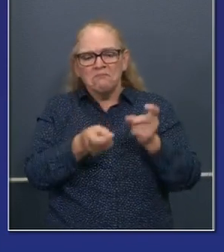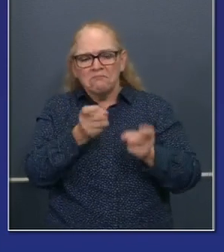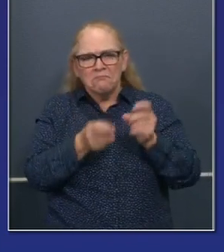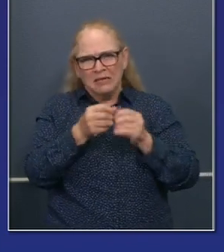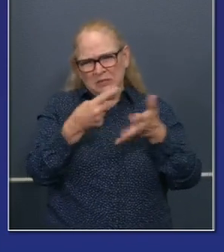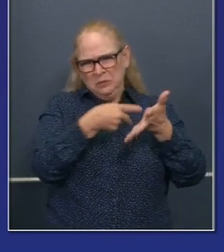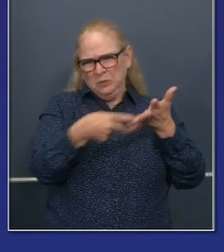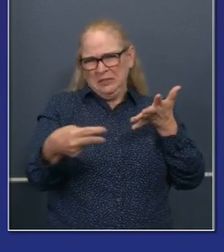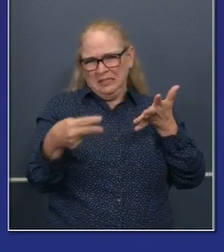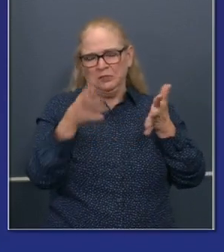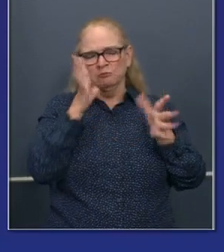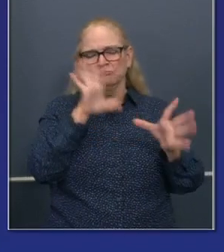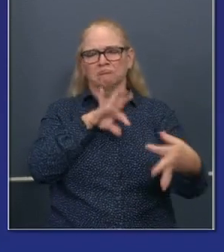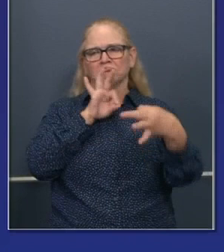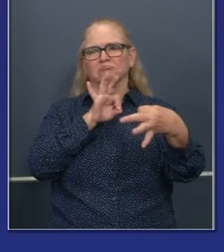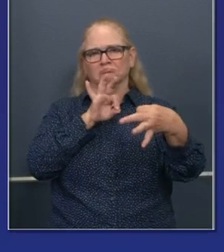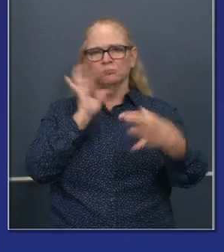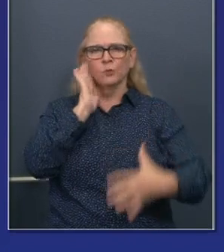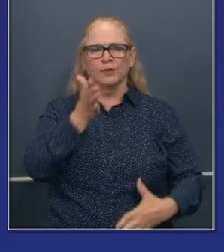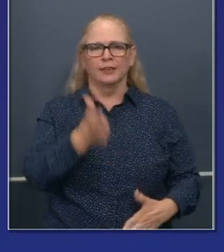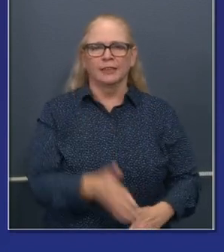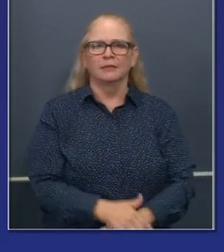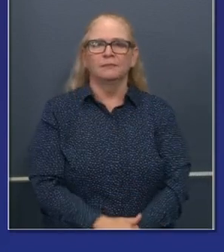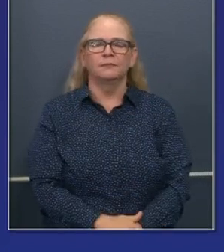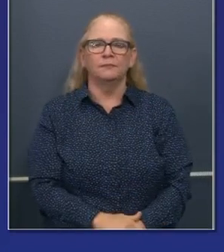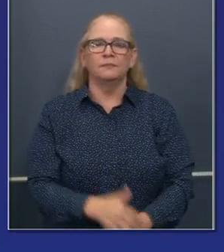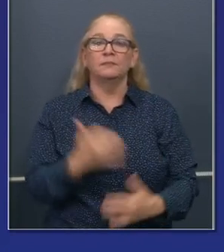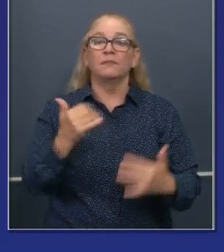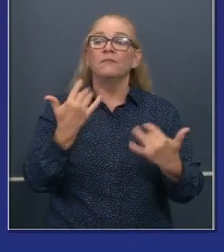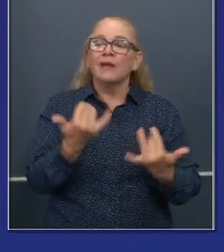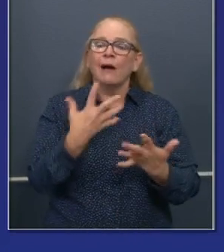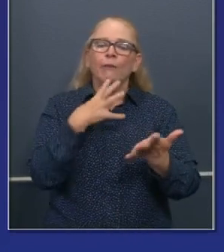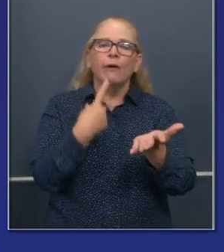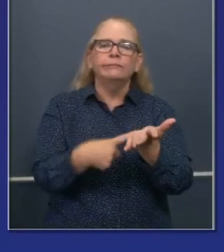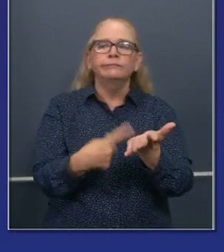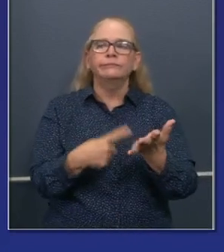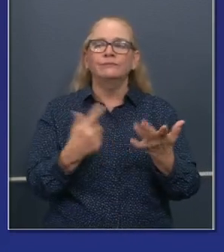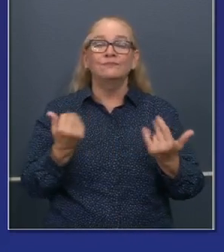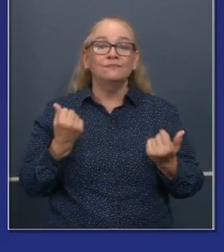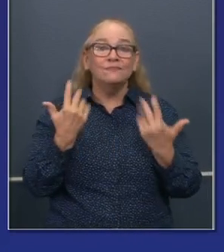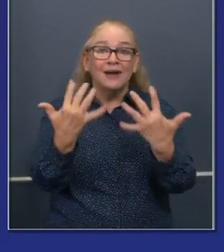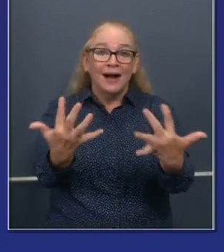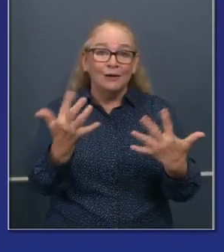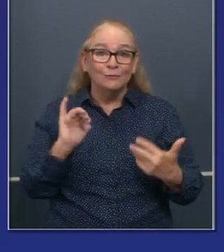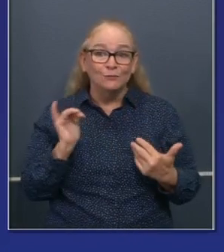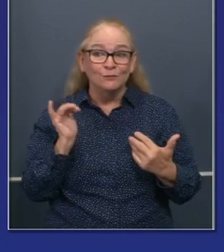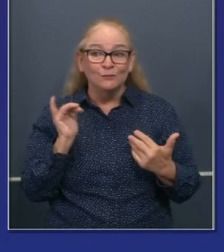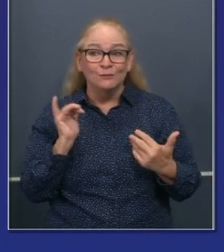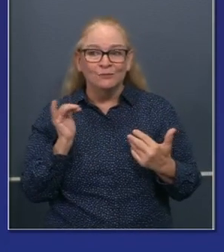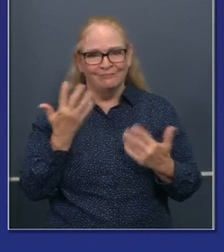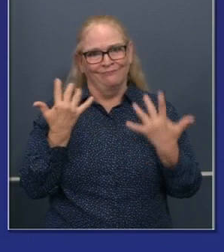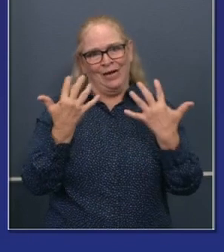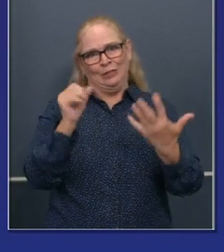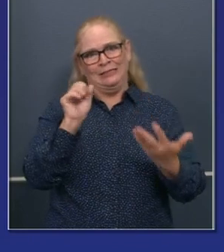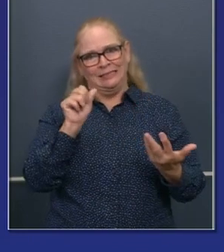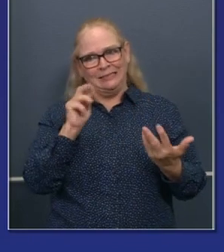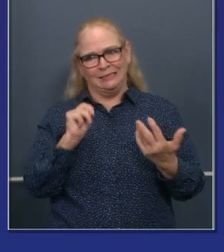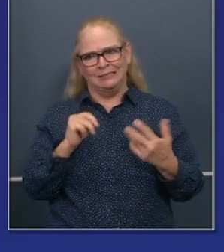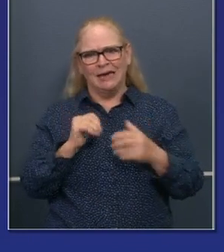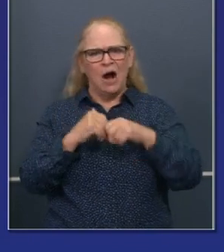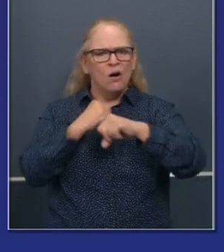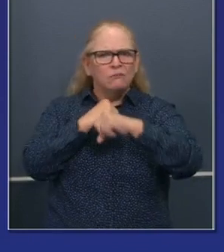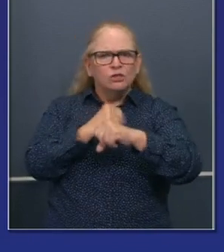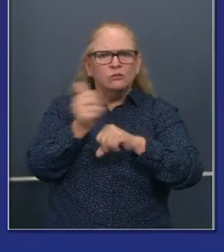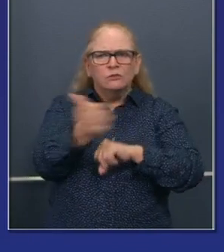want to do on wildfire and green infrastructure investment, hardening our energy grid, and we have strategies and plans legislature